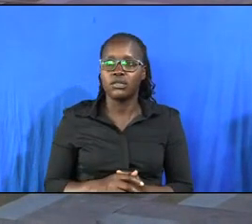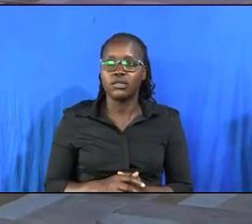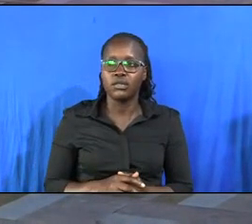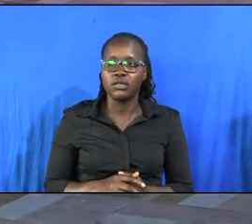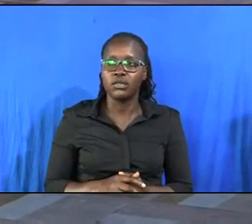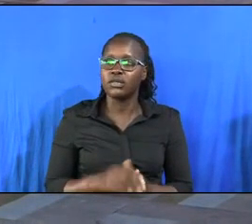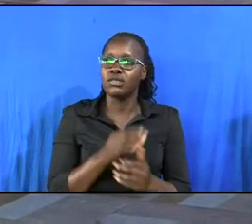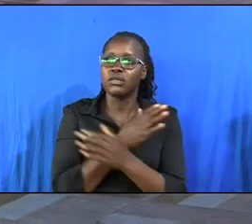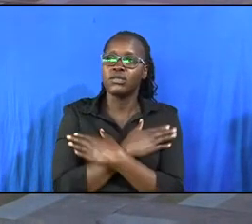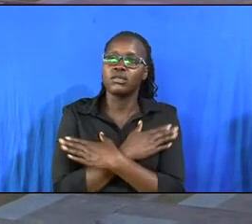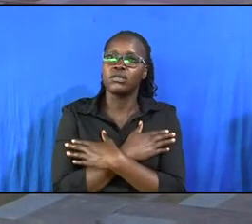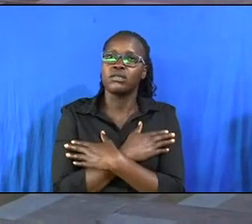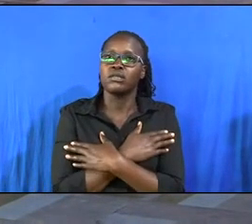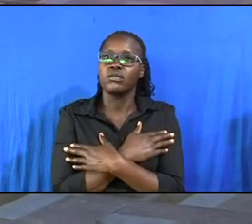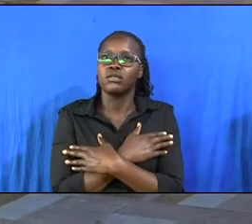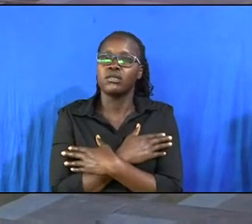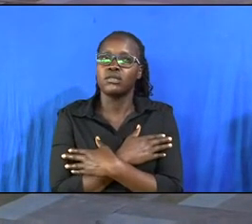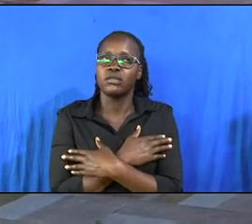Friends,